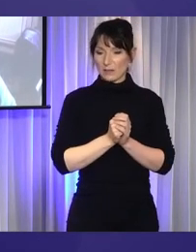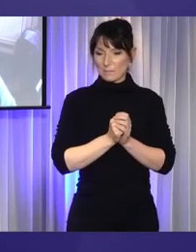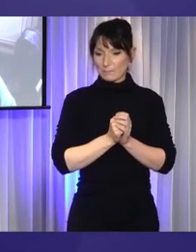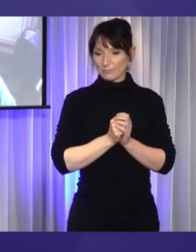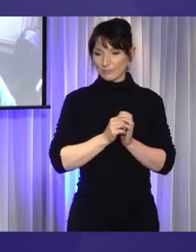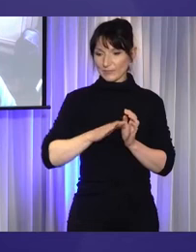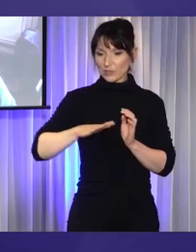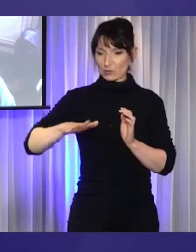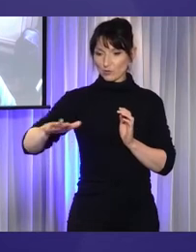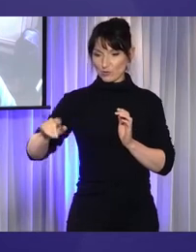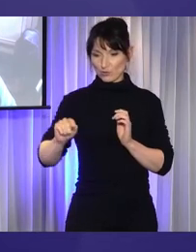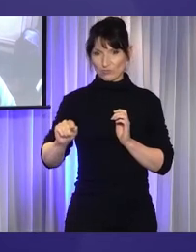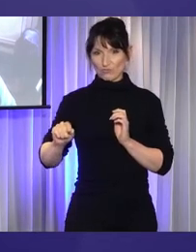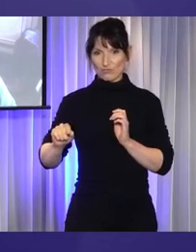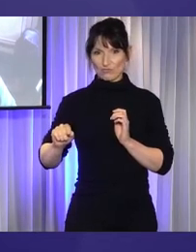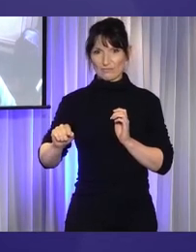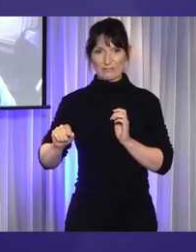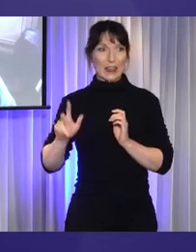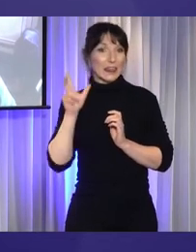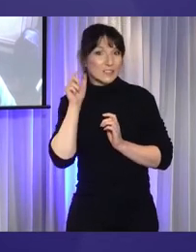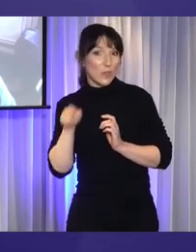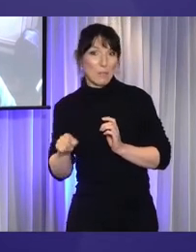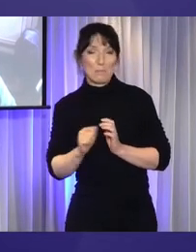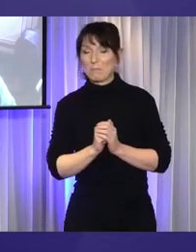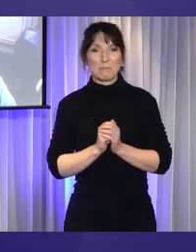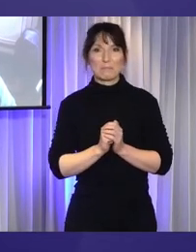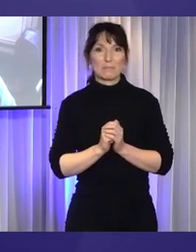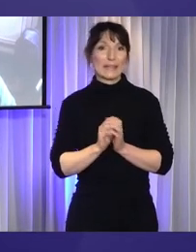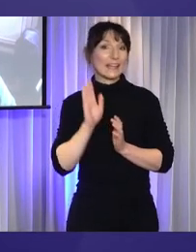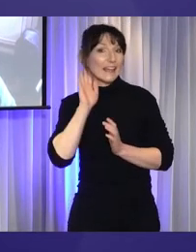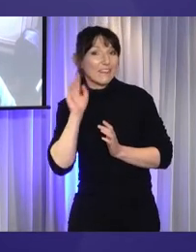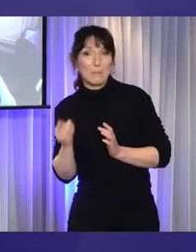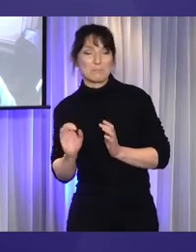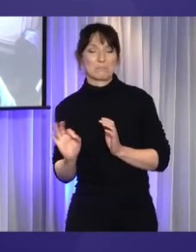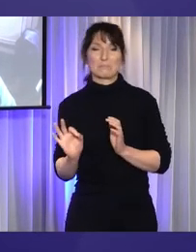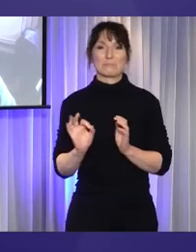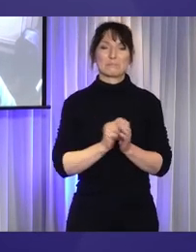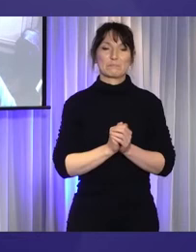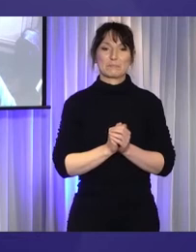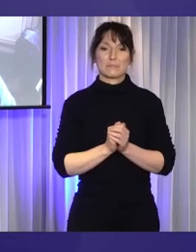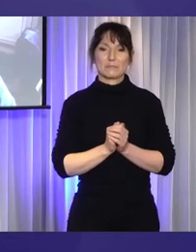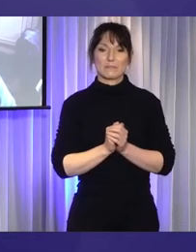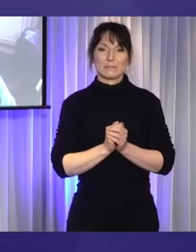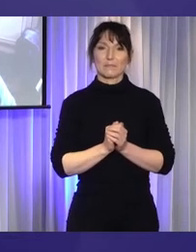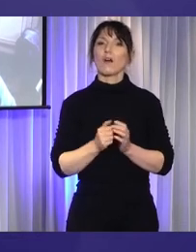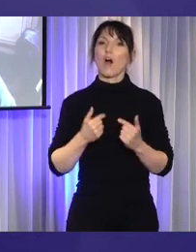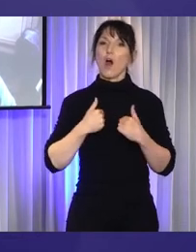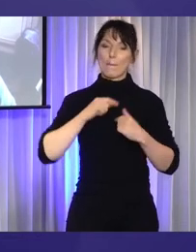who were not listened to, who were not being heard, I became a voice.